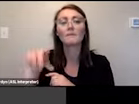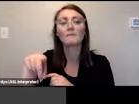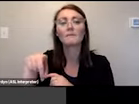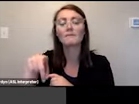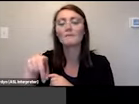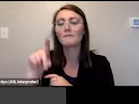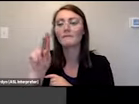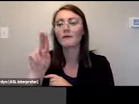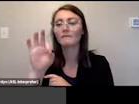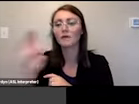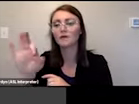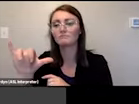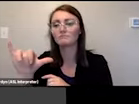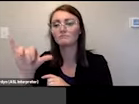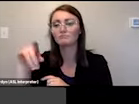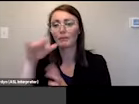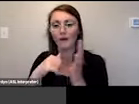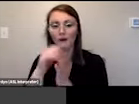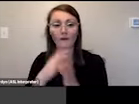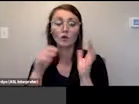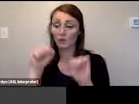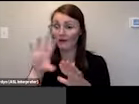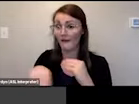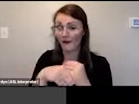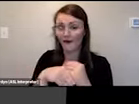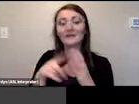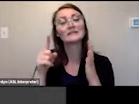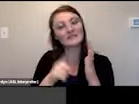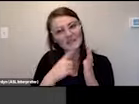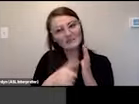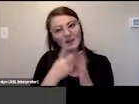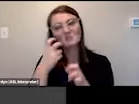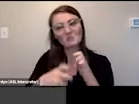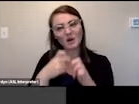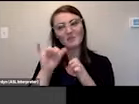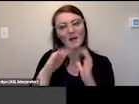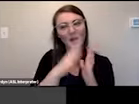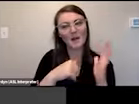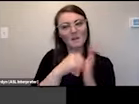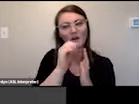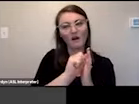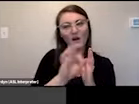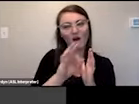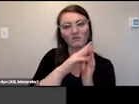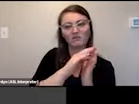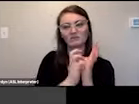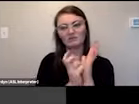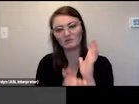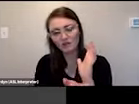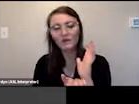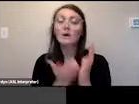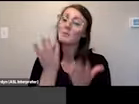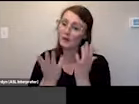so have a model of a brain stem sometimes the puffy paint has been coming off i'm just curious about people have done this um this might be good for adding